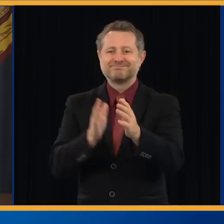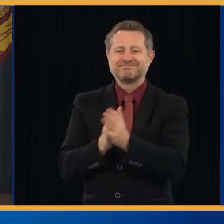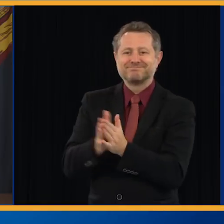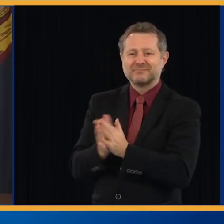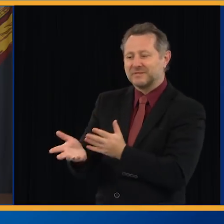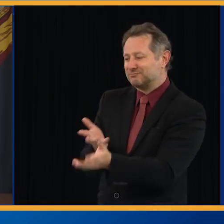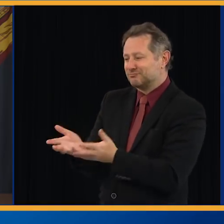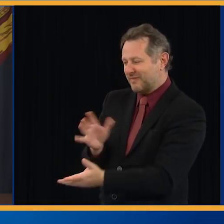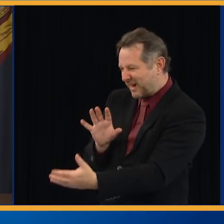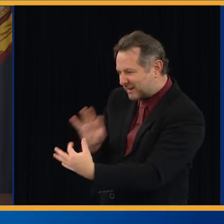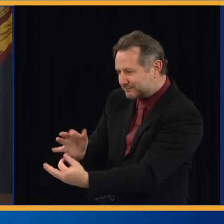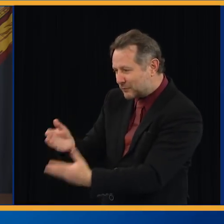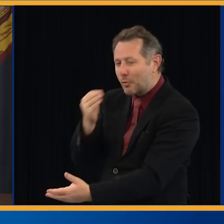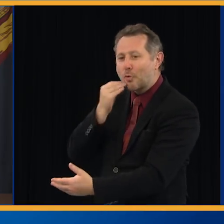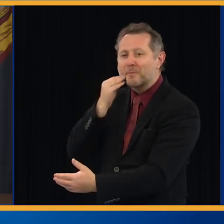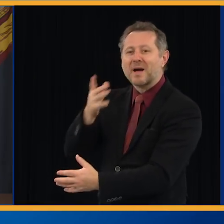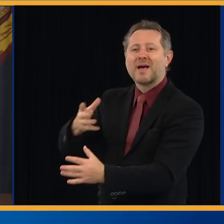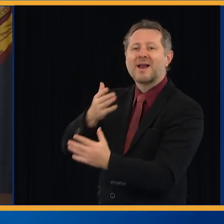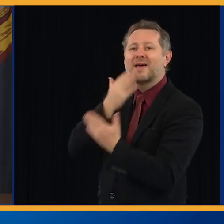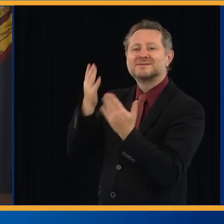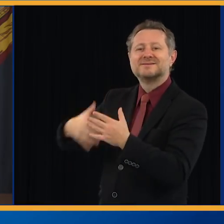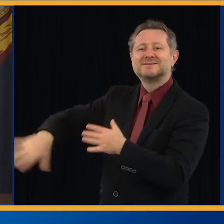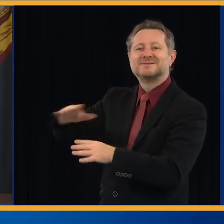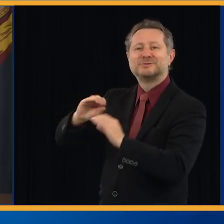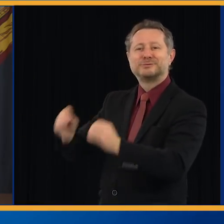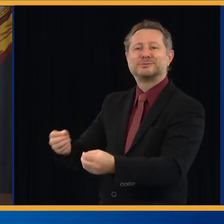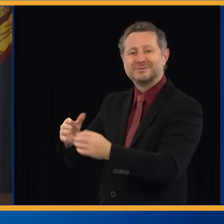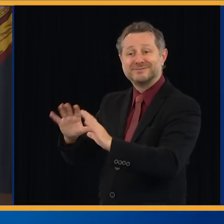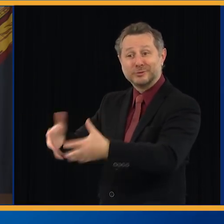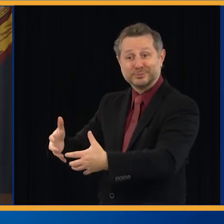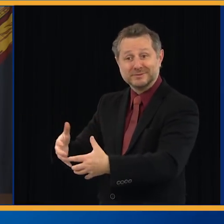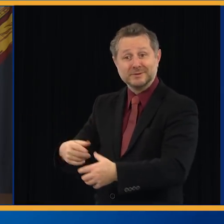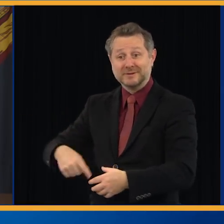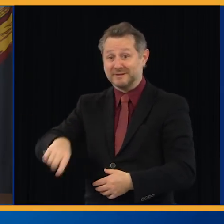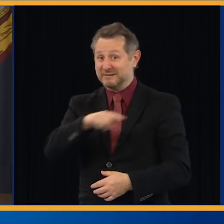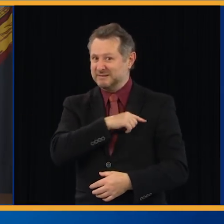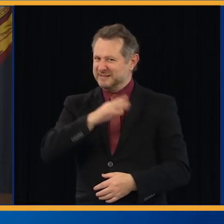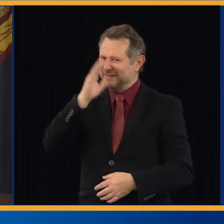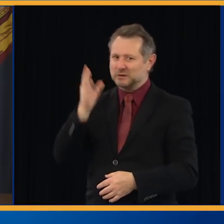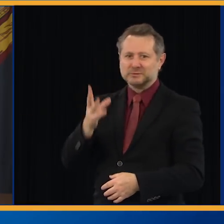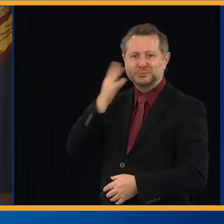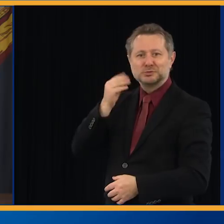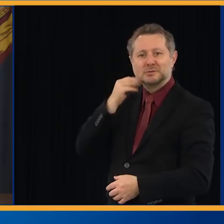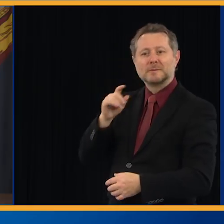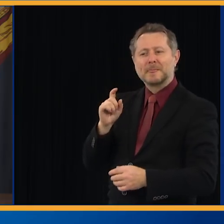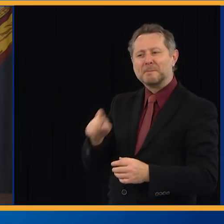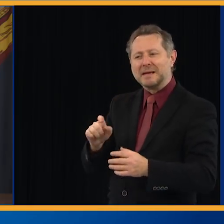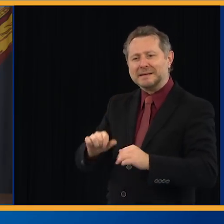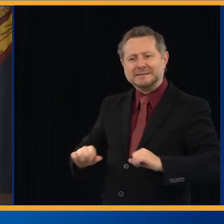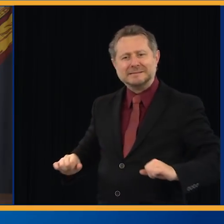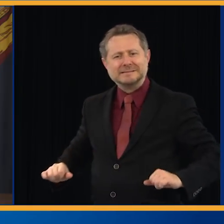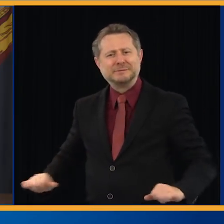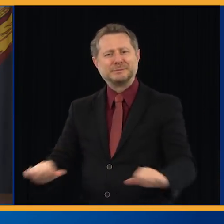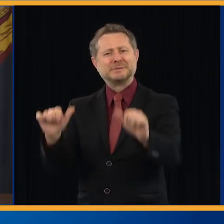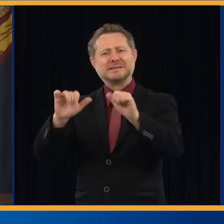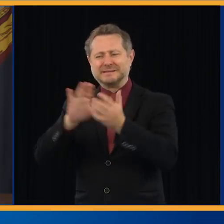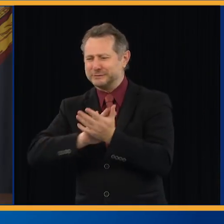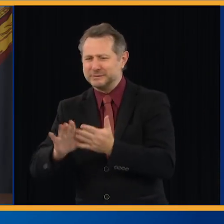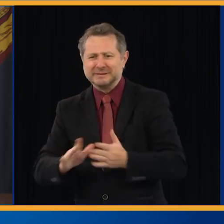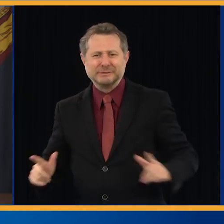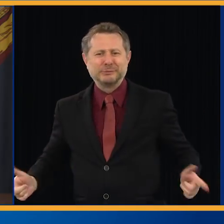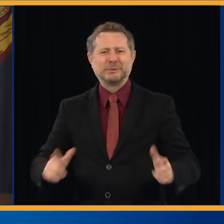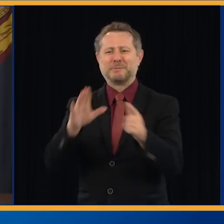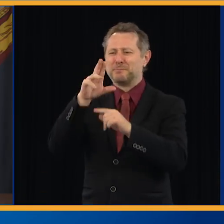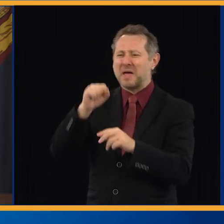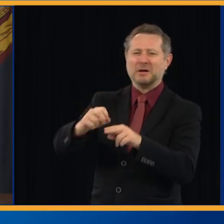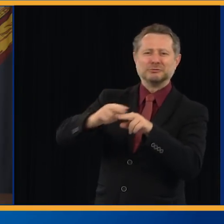And we've never had to disinfect trains like this or buses like this. And they will be cleaner